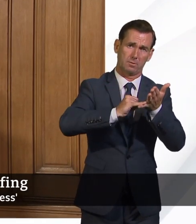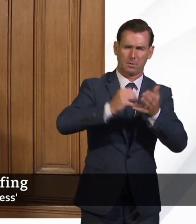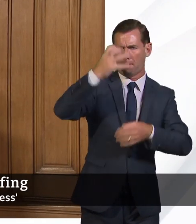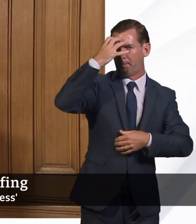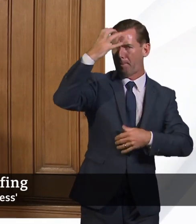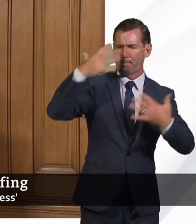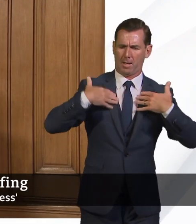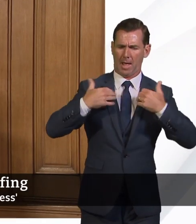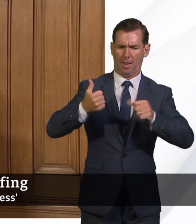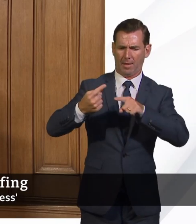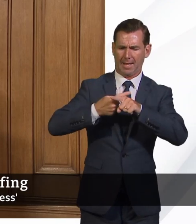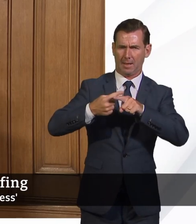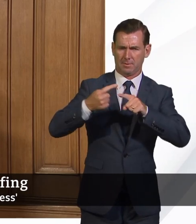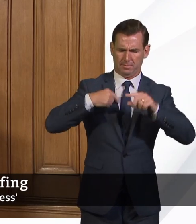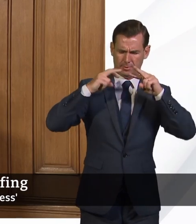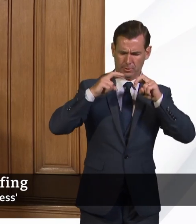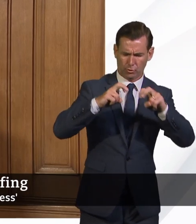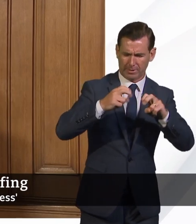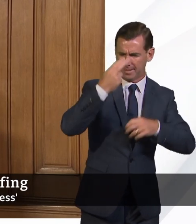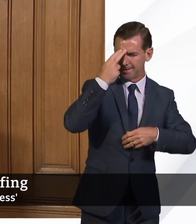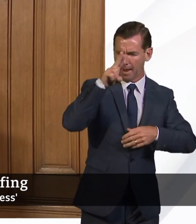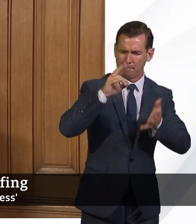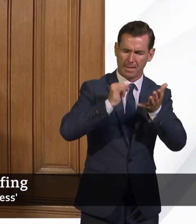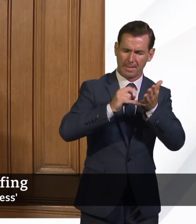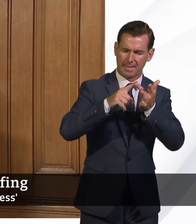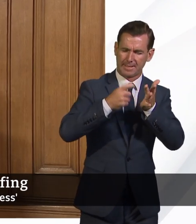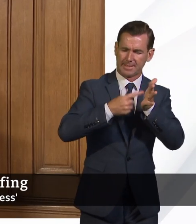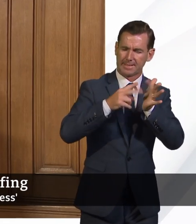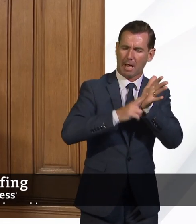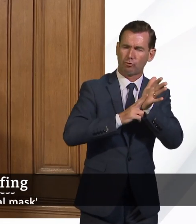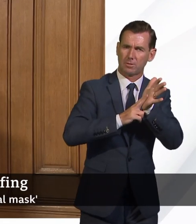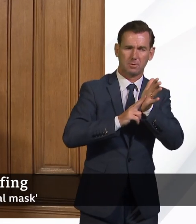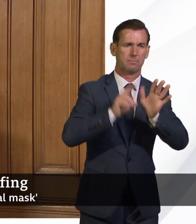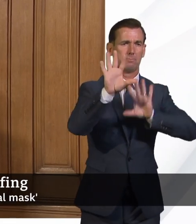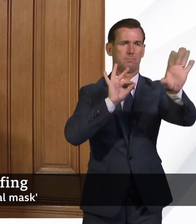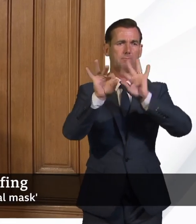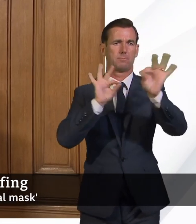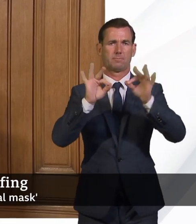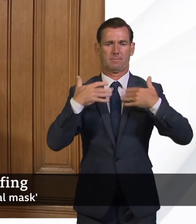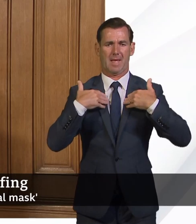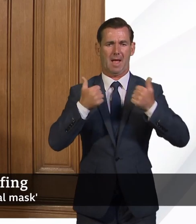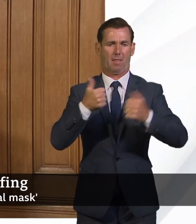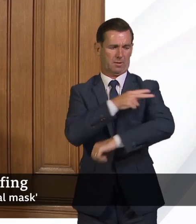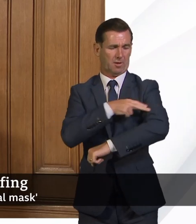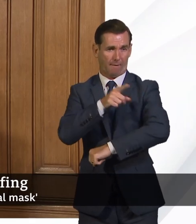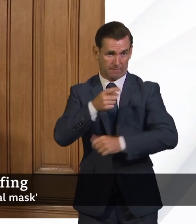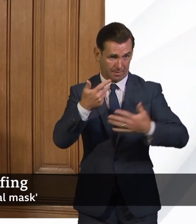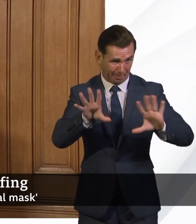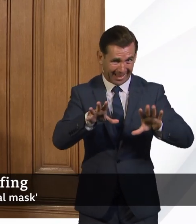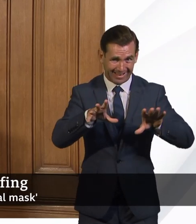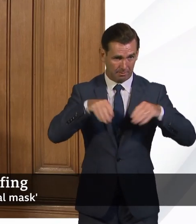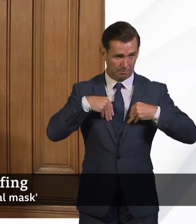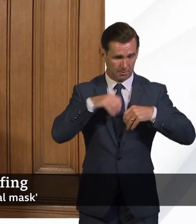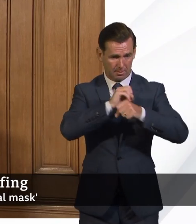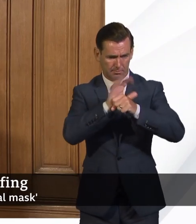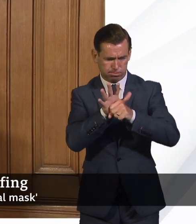England have launched a study called SIREN. And SIREN is recruiting healthcare staff who may have been exposed to the virus into a